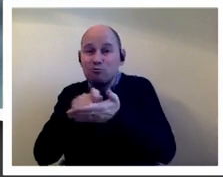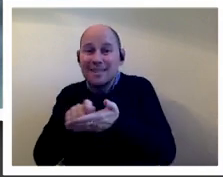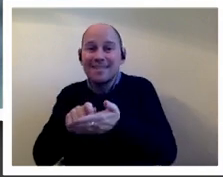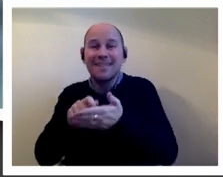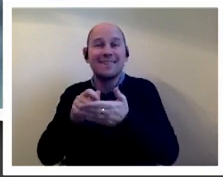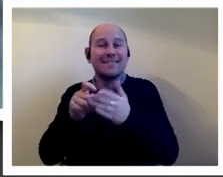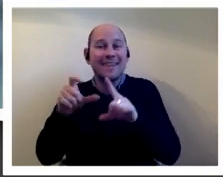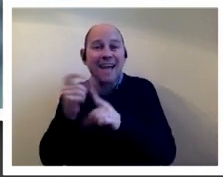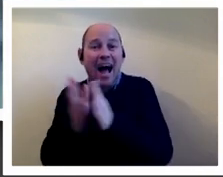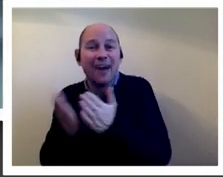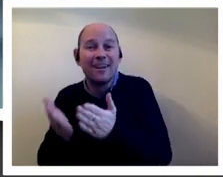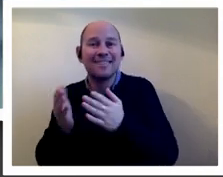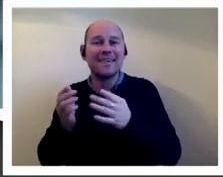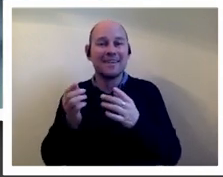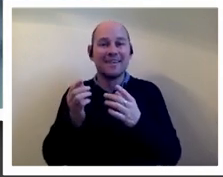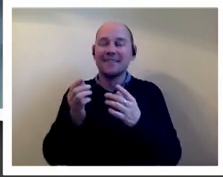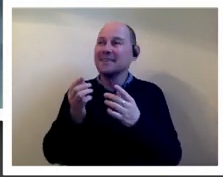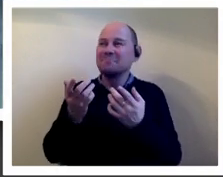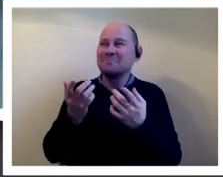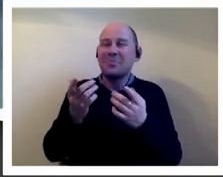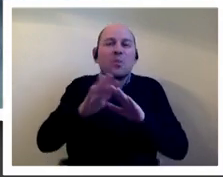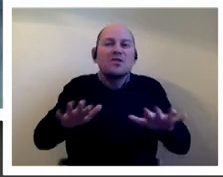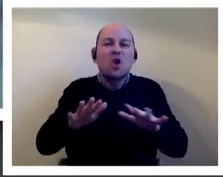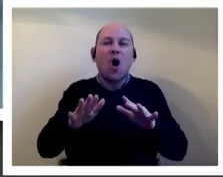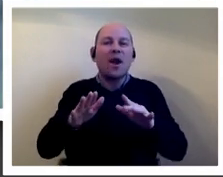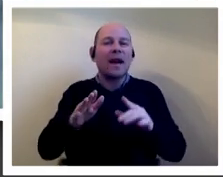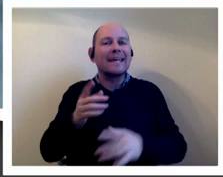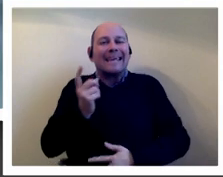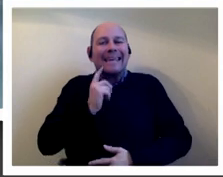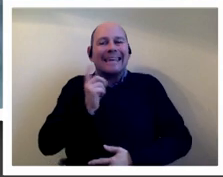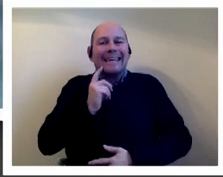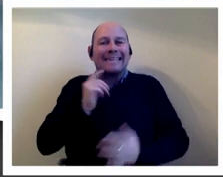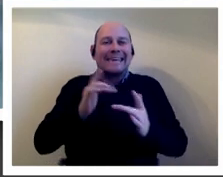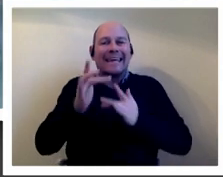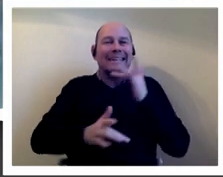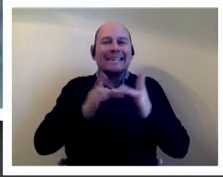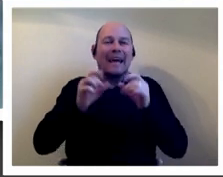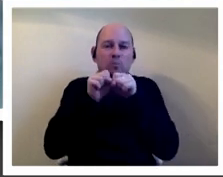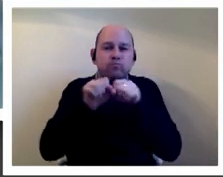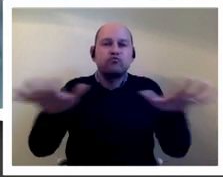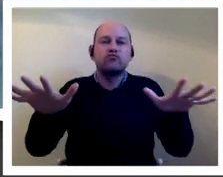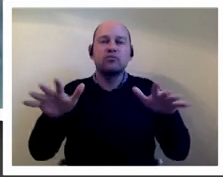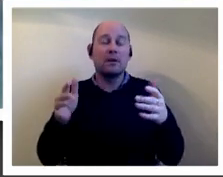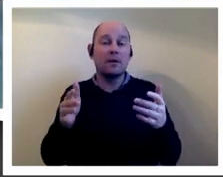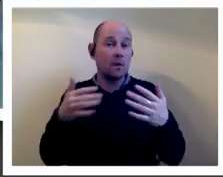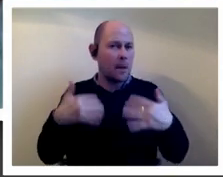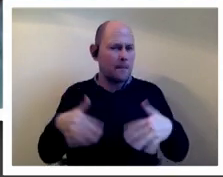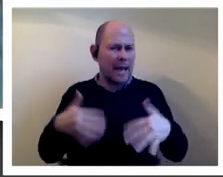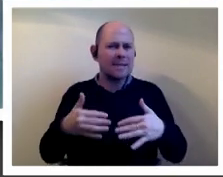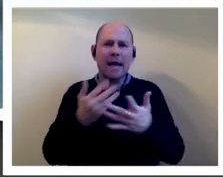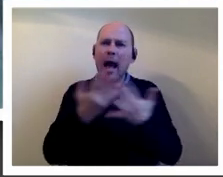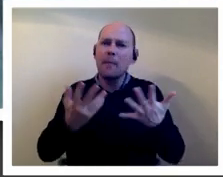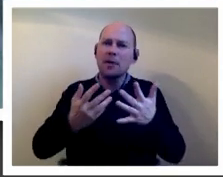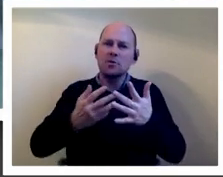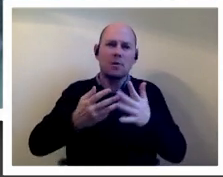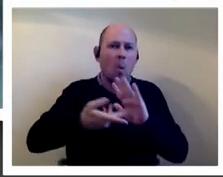you know there wasn't all of that you know ease of the internet you know it was amazing how how much organizational work went into things and i